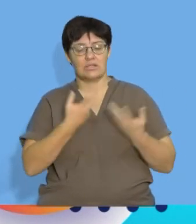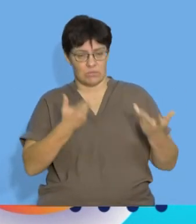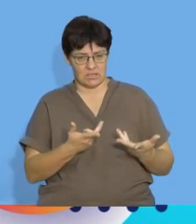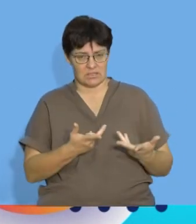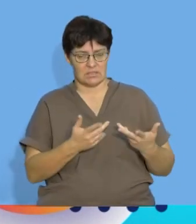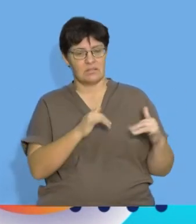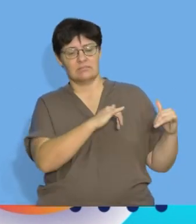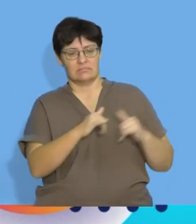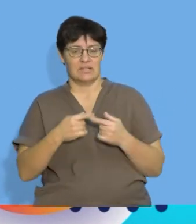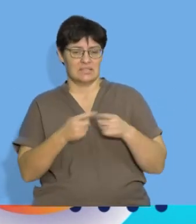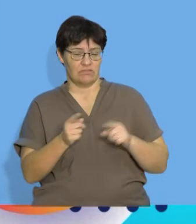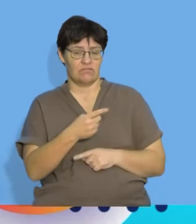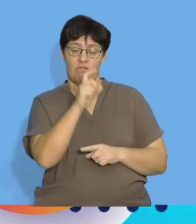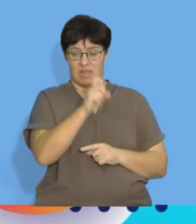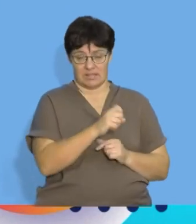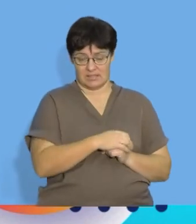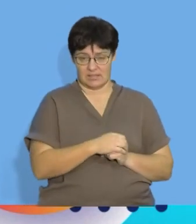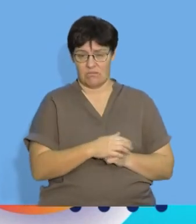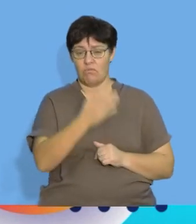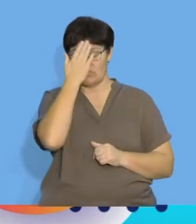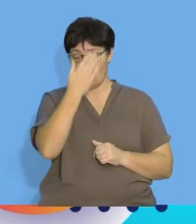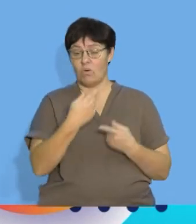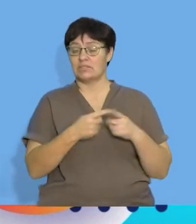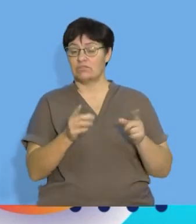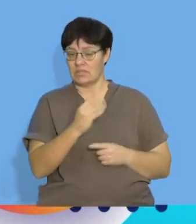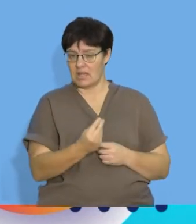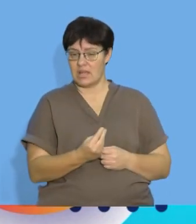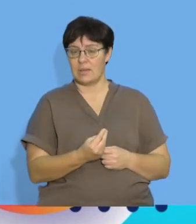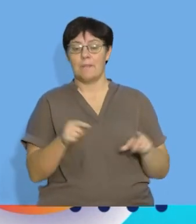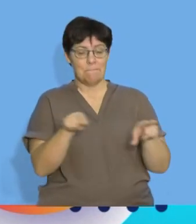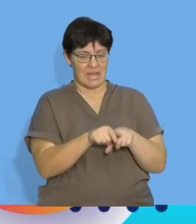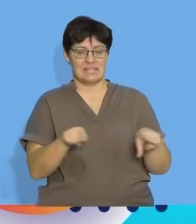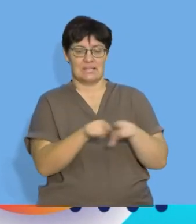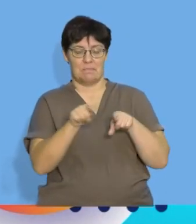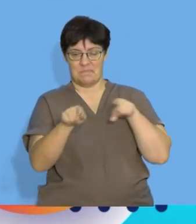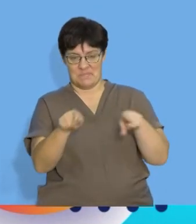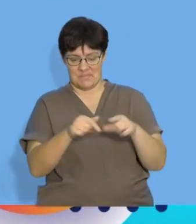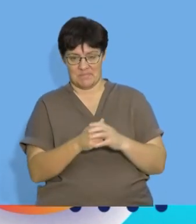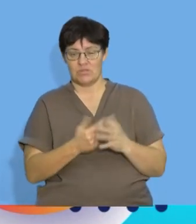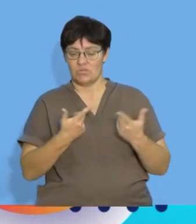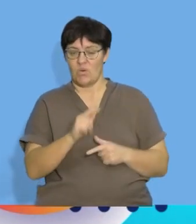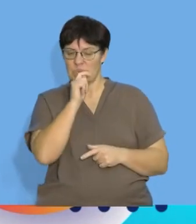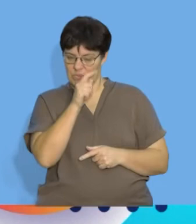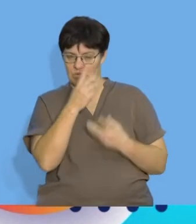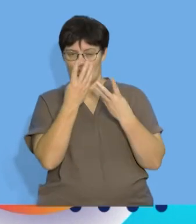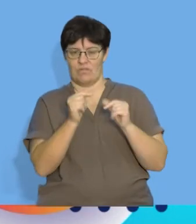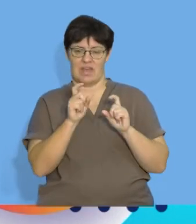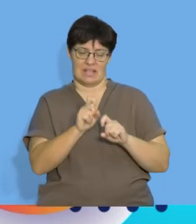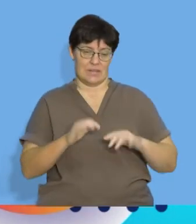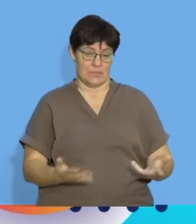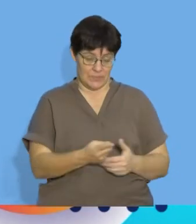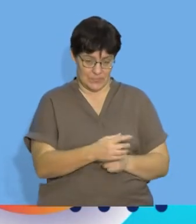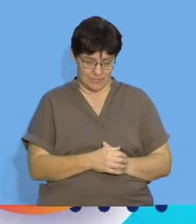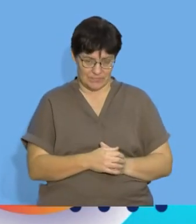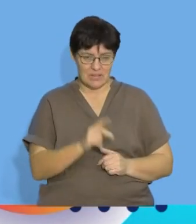our common difference in terms of x we know that the common differences have to be equal so we are going to use that to solve for x